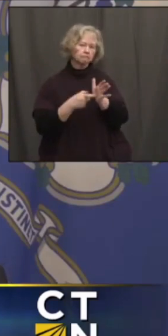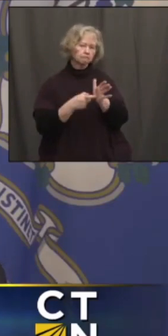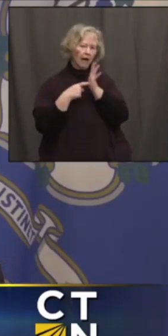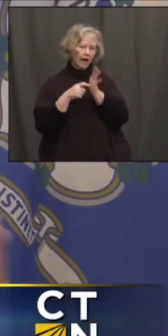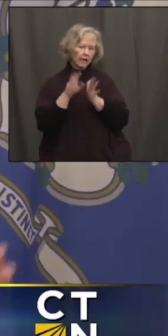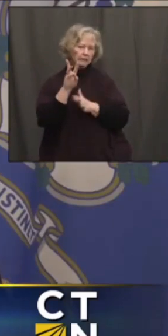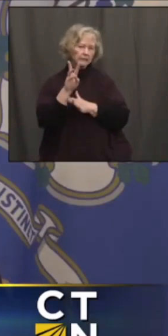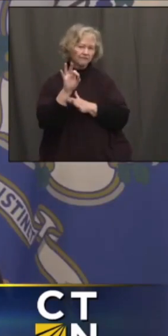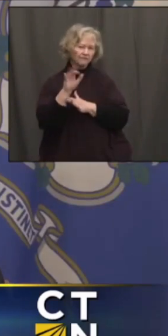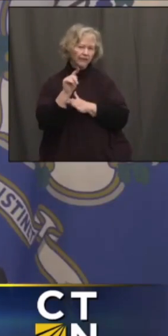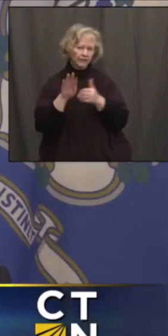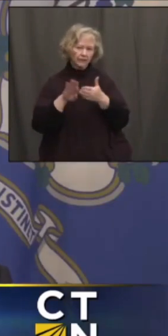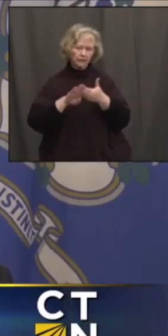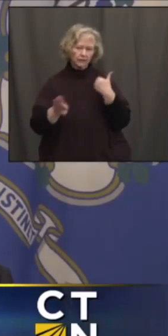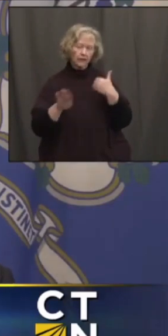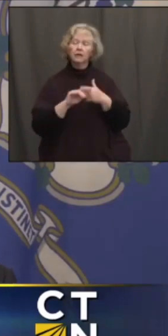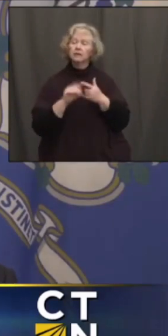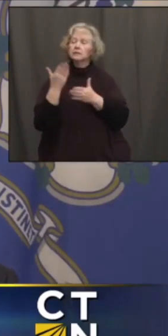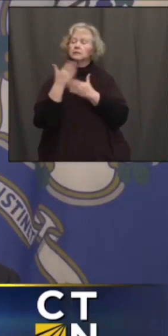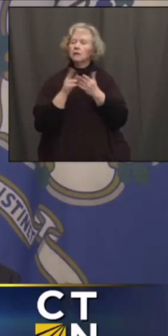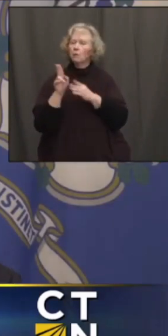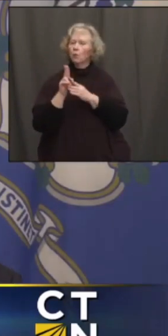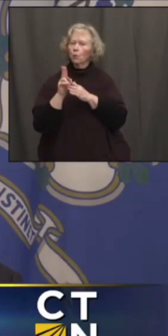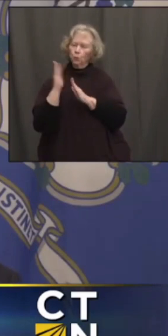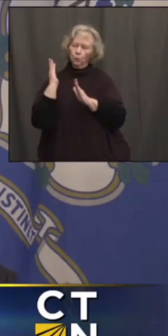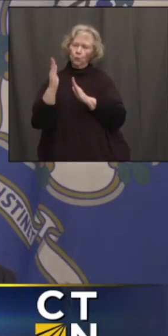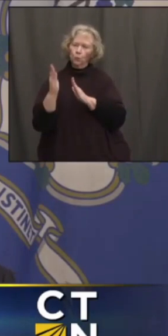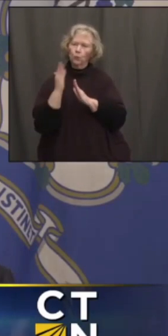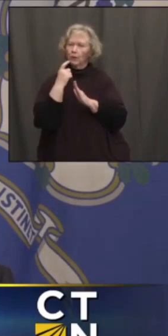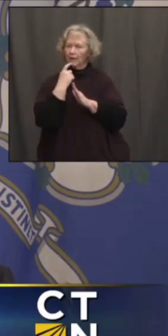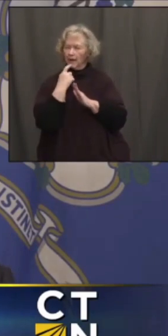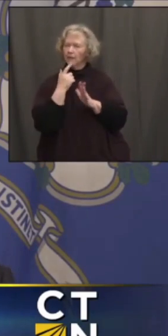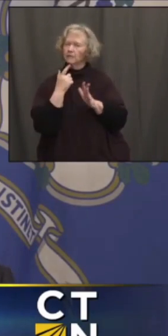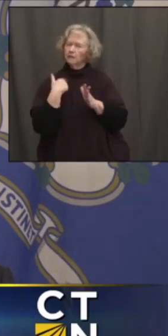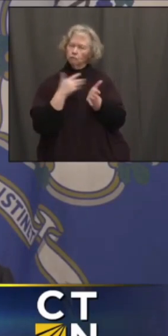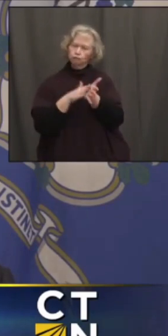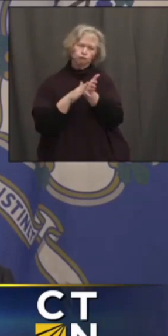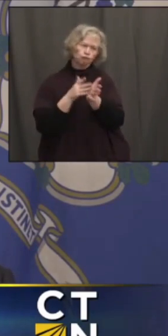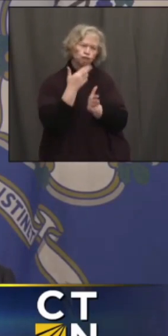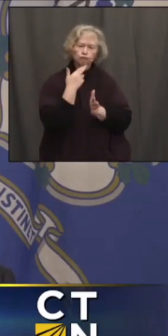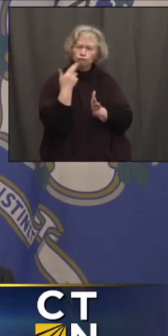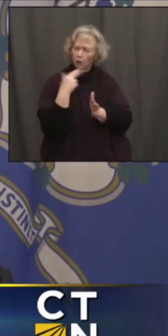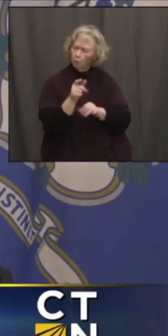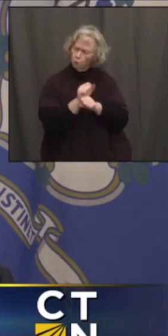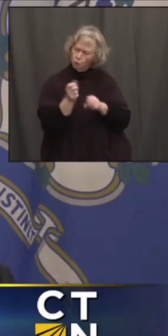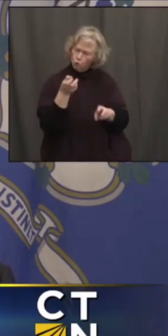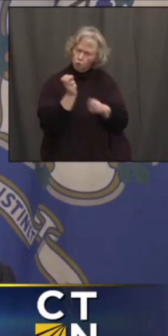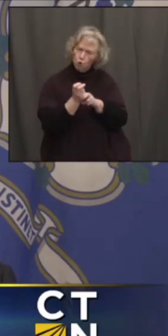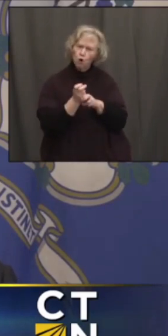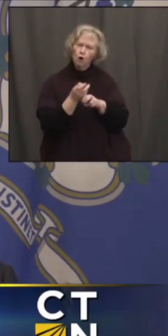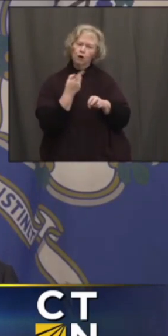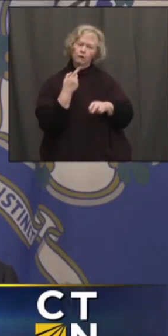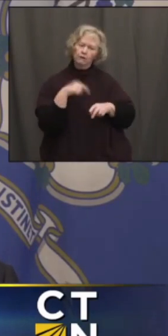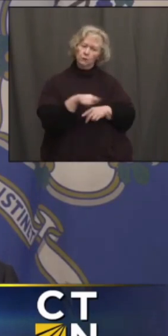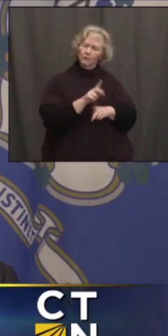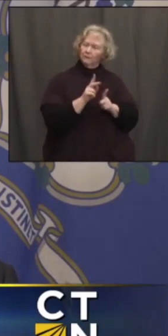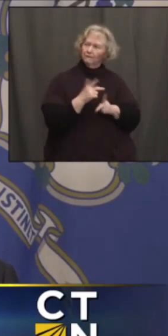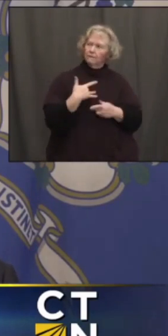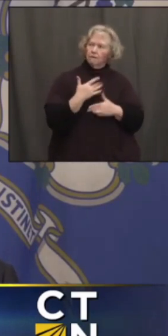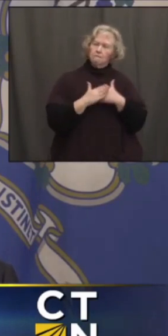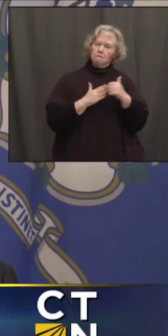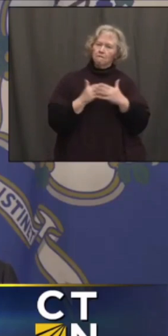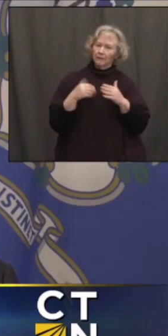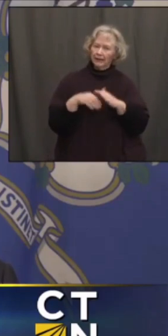distancing. Some have the plexiglass there as well. They've worked really hard to give consumers a sense of confidence that they can go back. But,